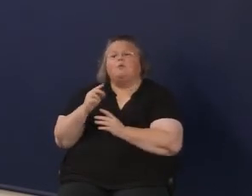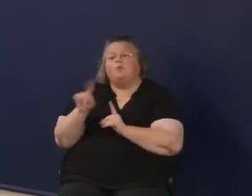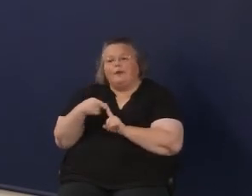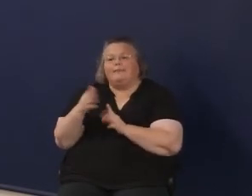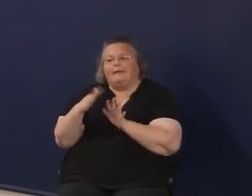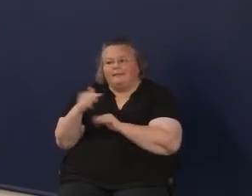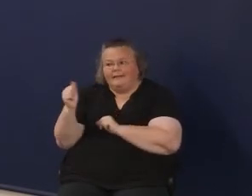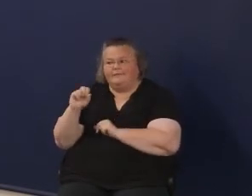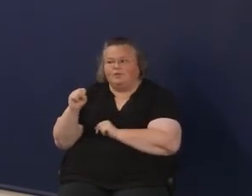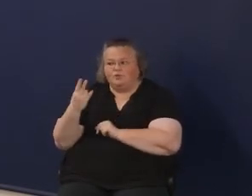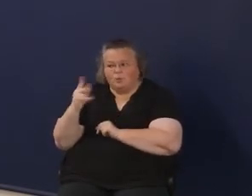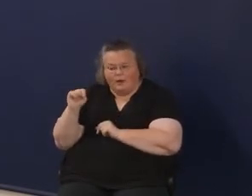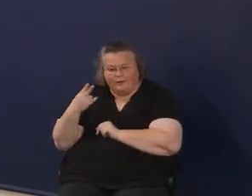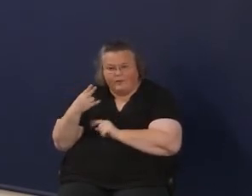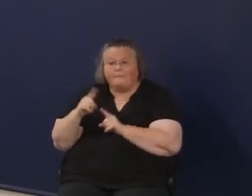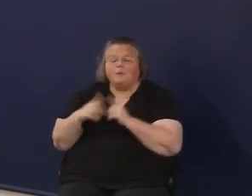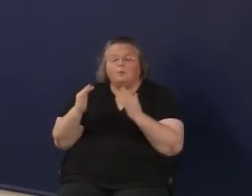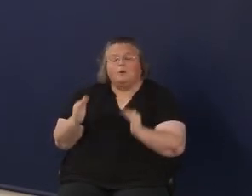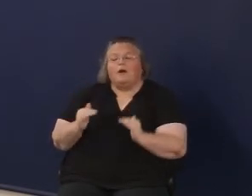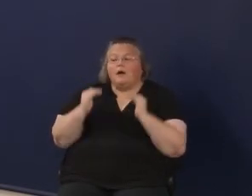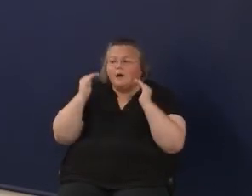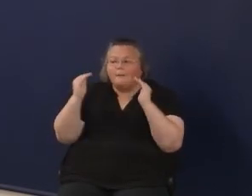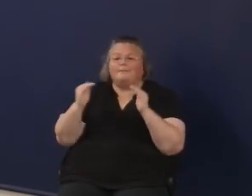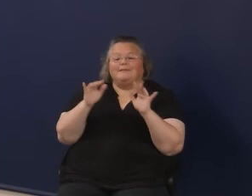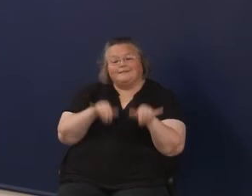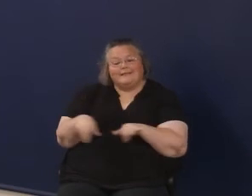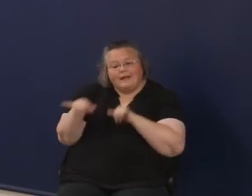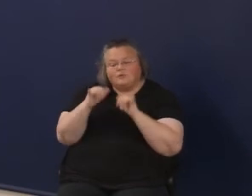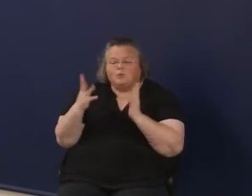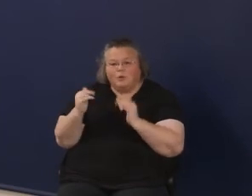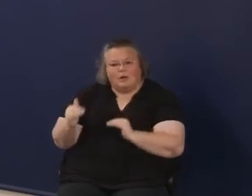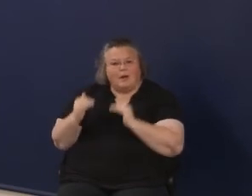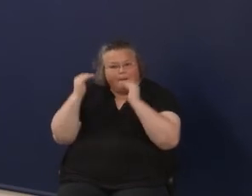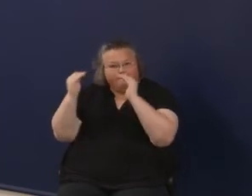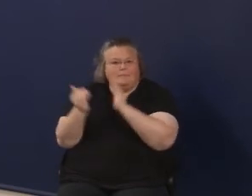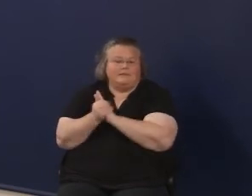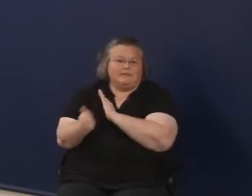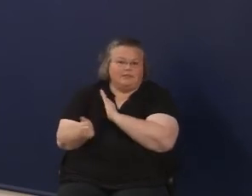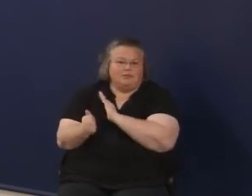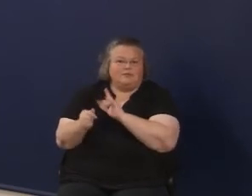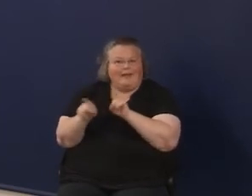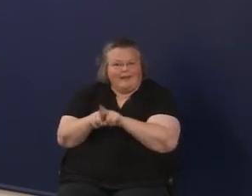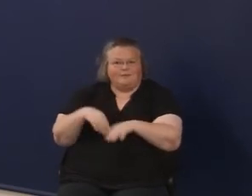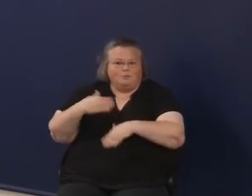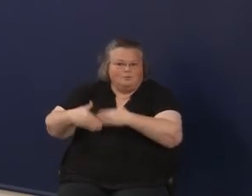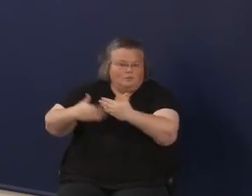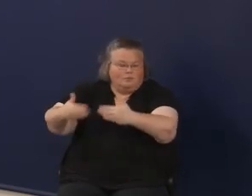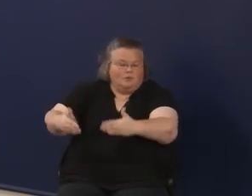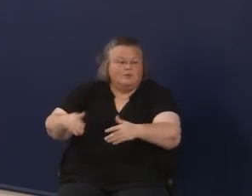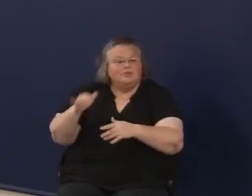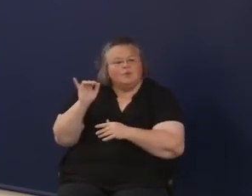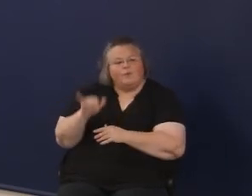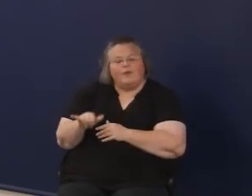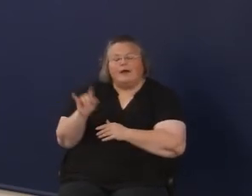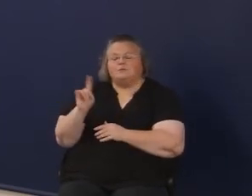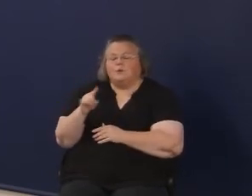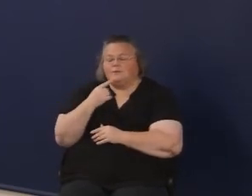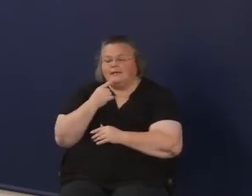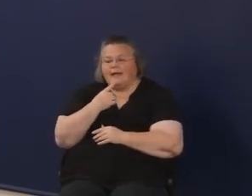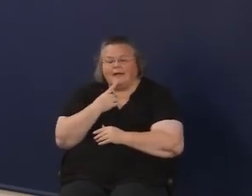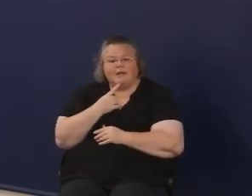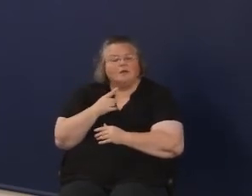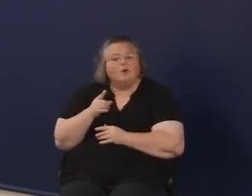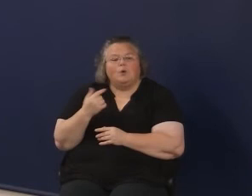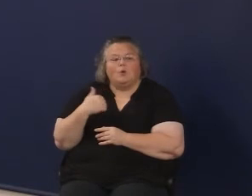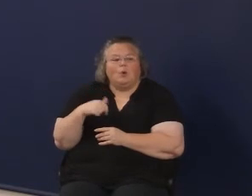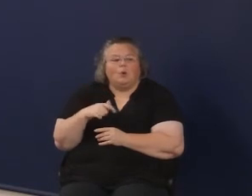grade. But we're going to up the standards and skills along the way. So I think that's where your heart is, just like here. We're going